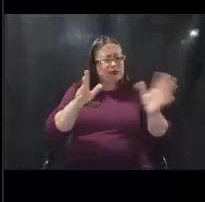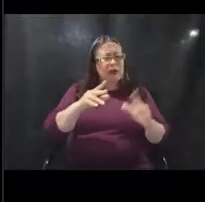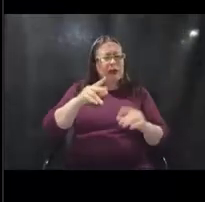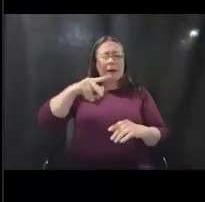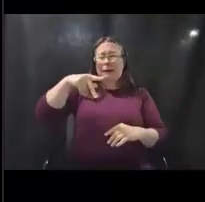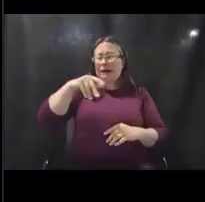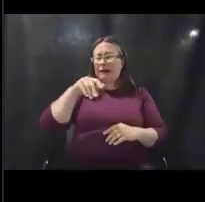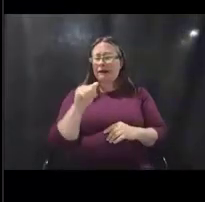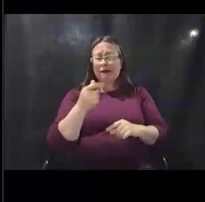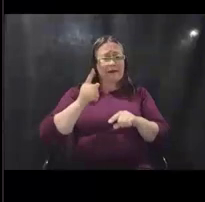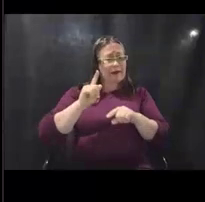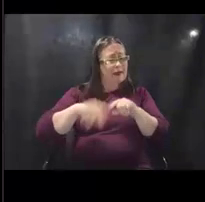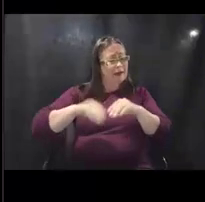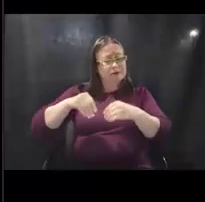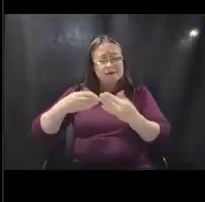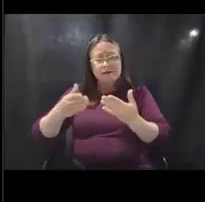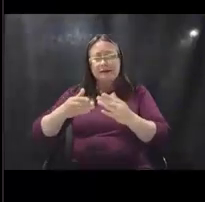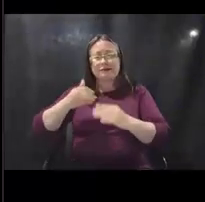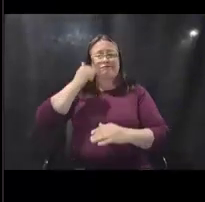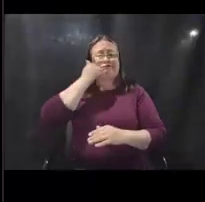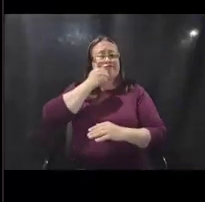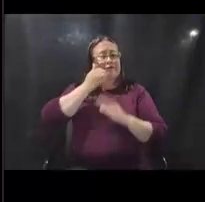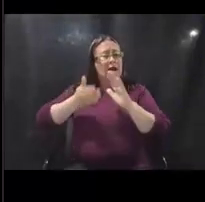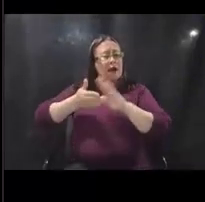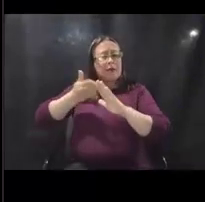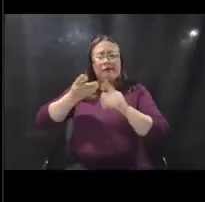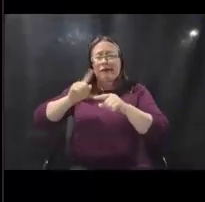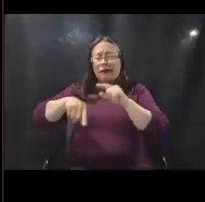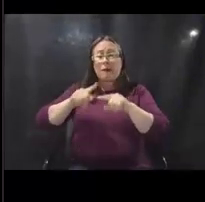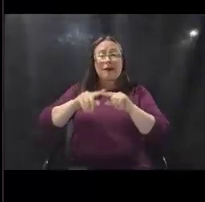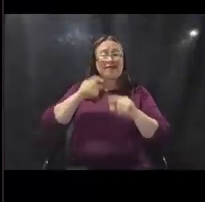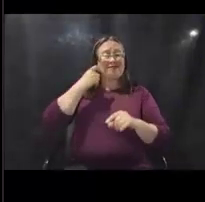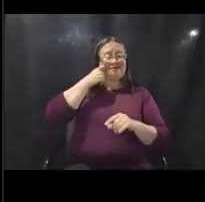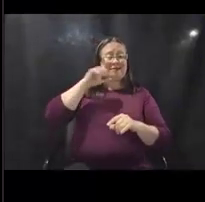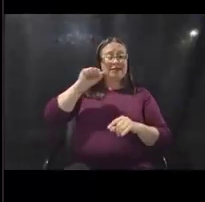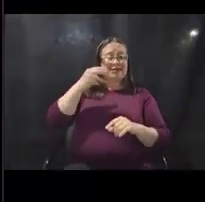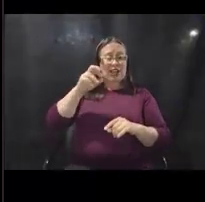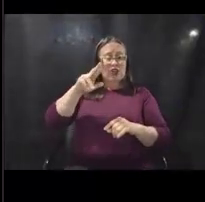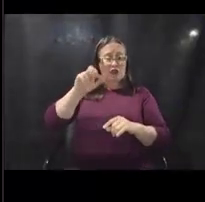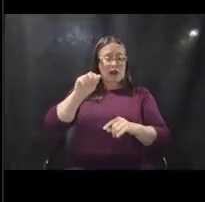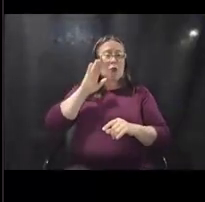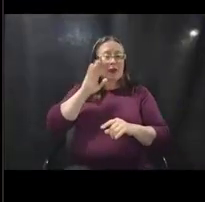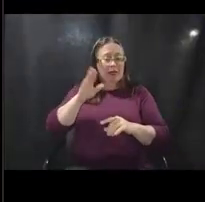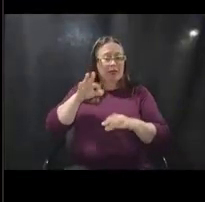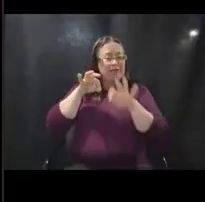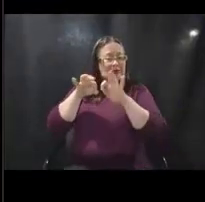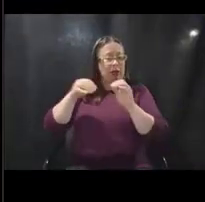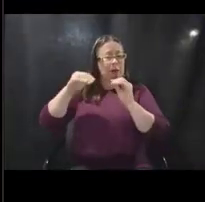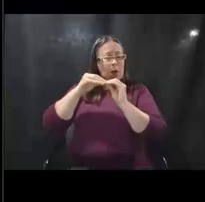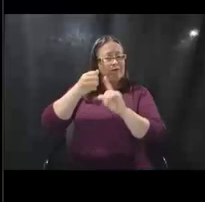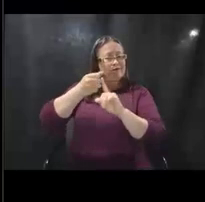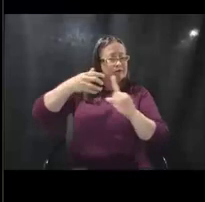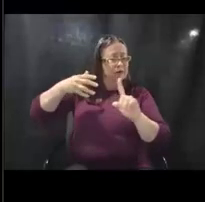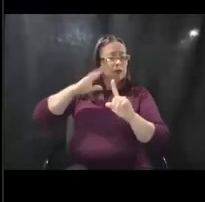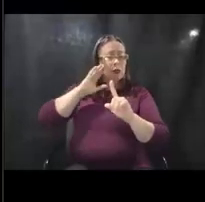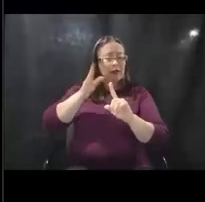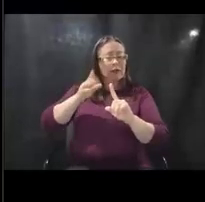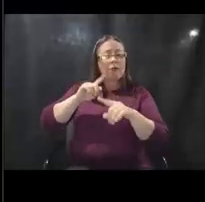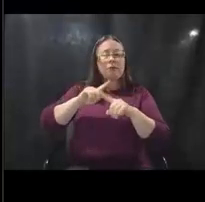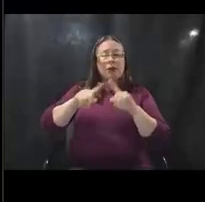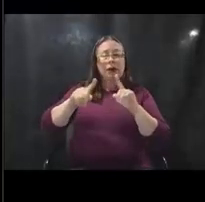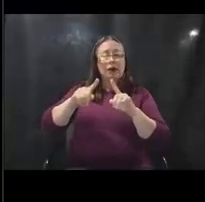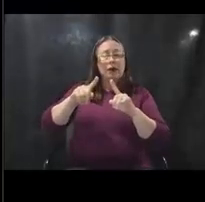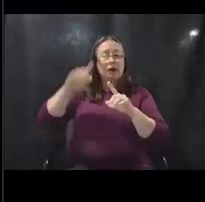to support daily operations. However, as Sarah Mulligan will explain more, in order to align with the